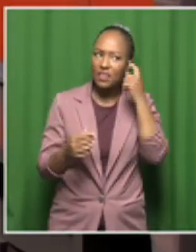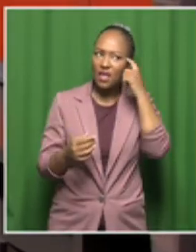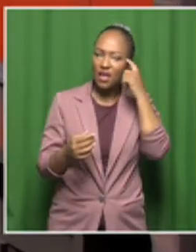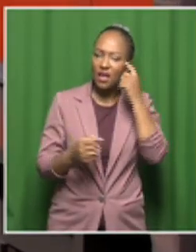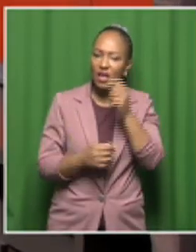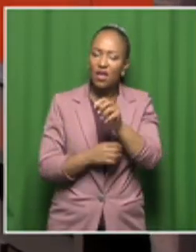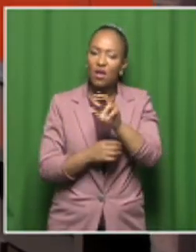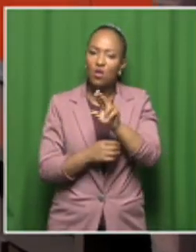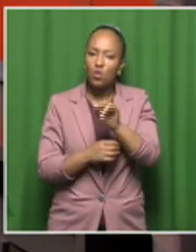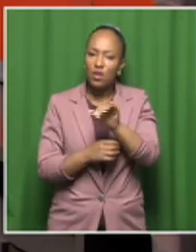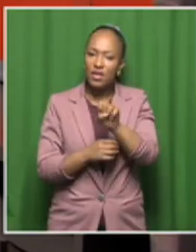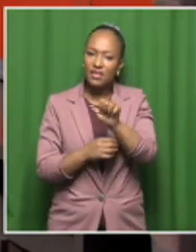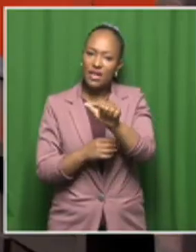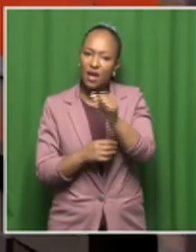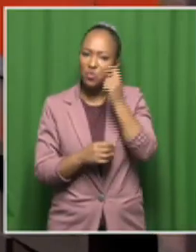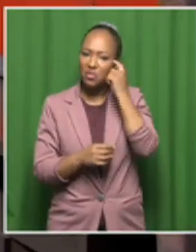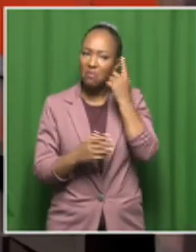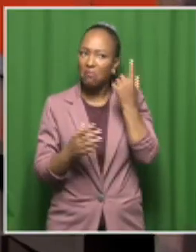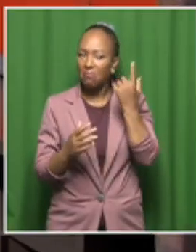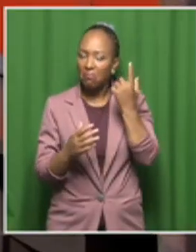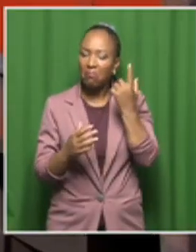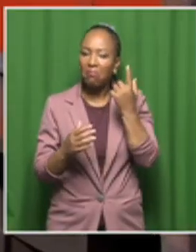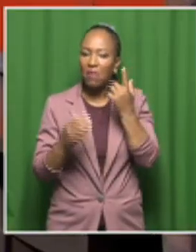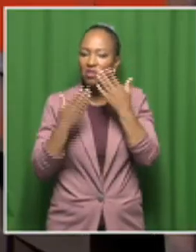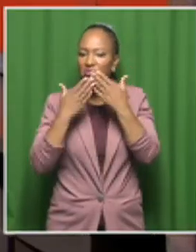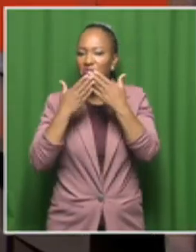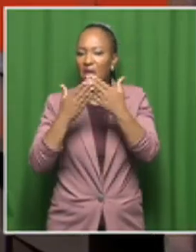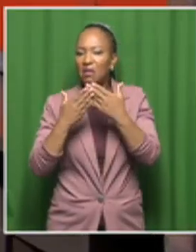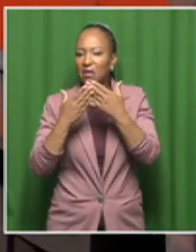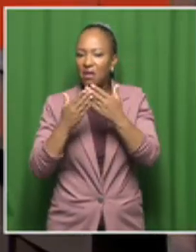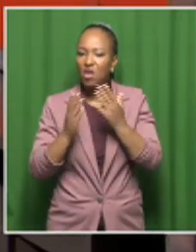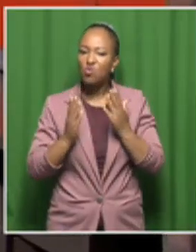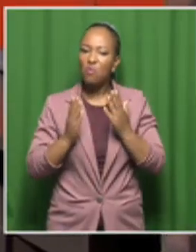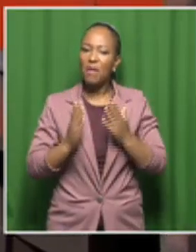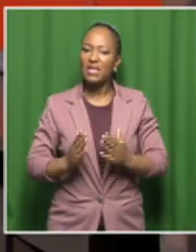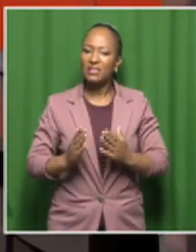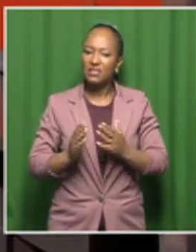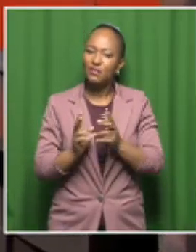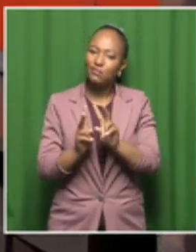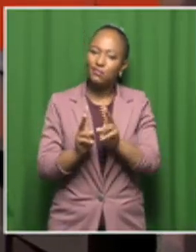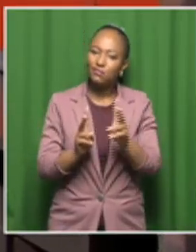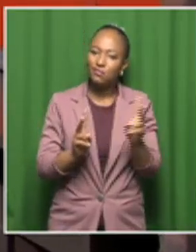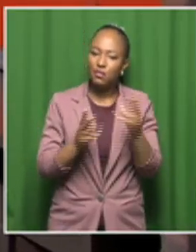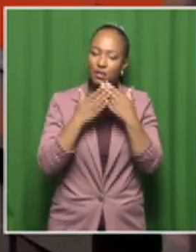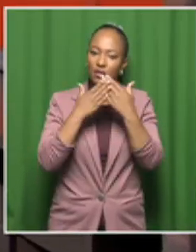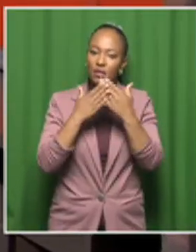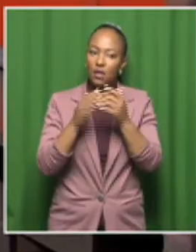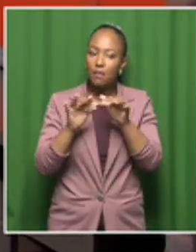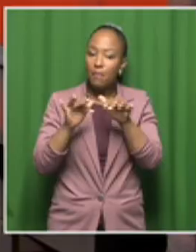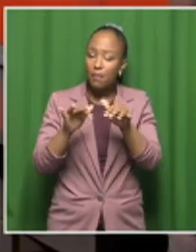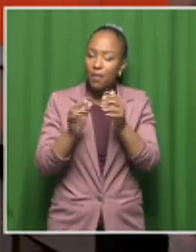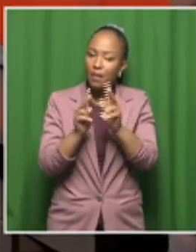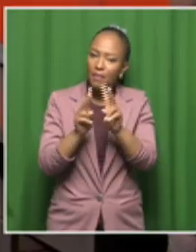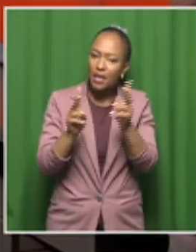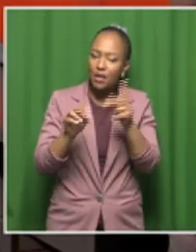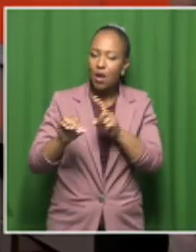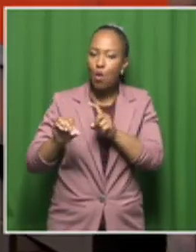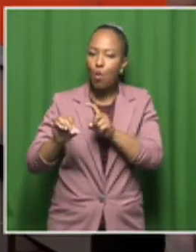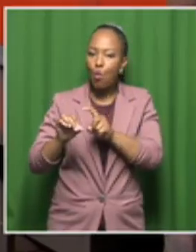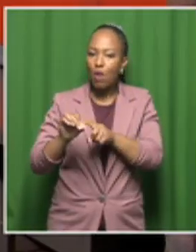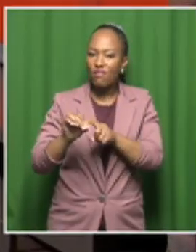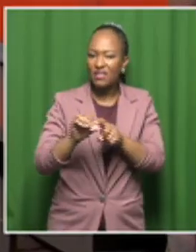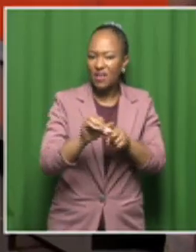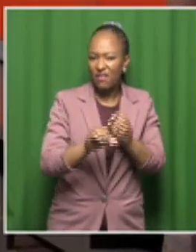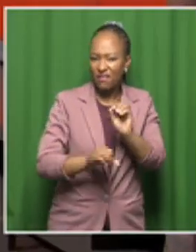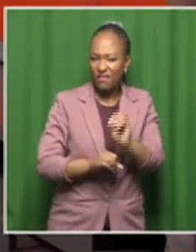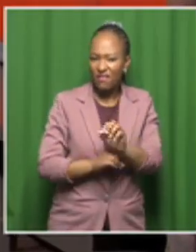humanities you know think about the people you know who have degrees or qualifications from UNISA what would they